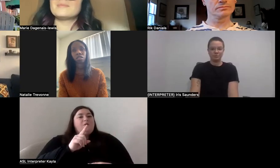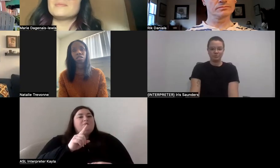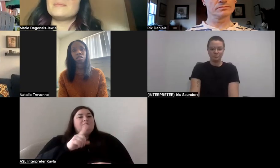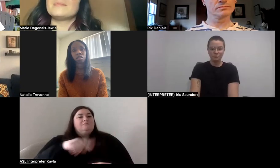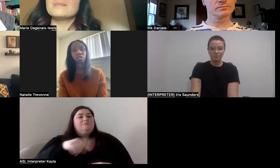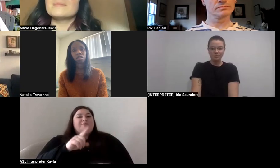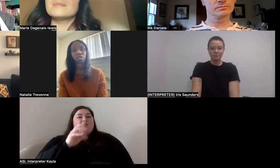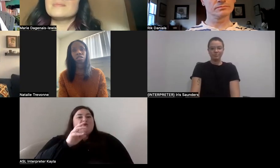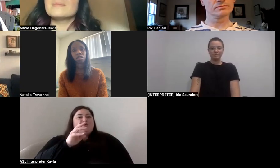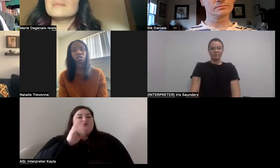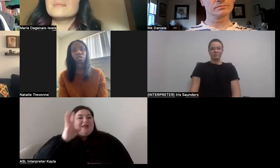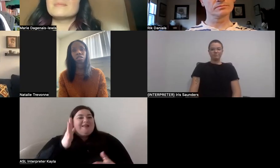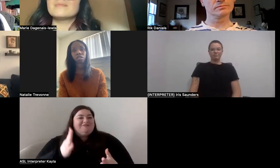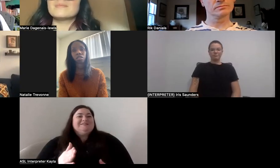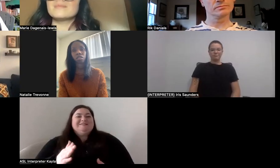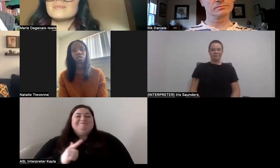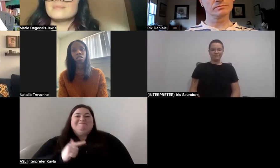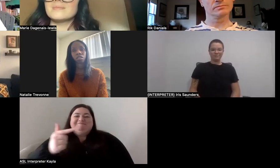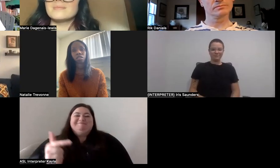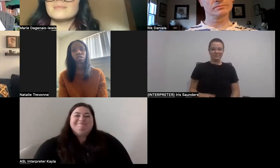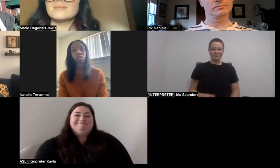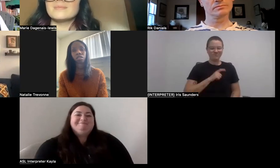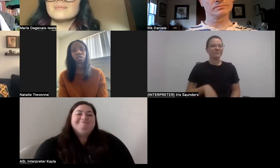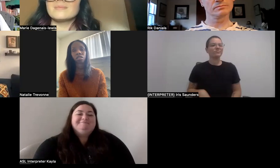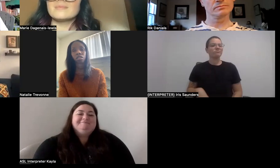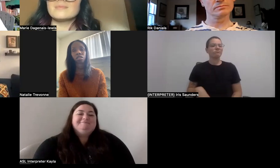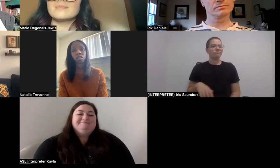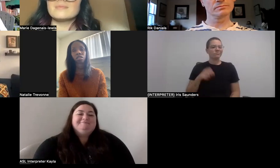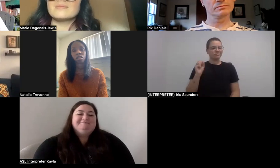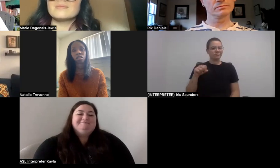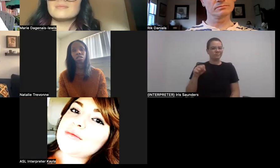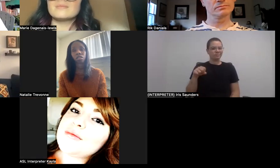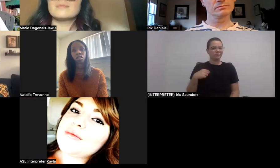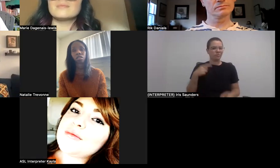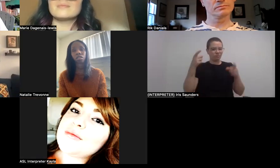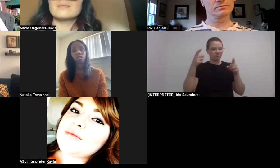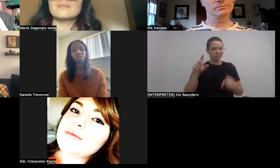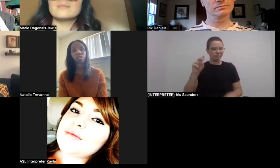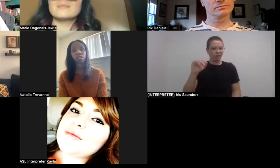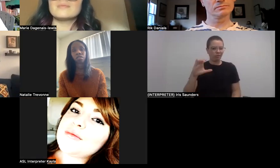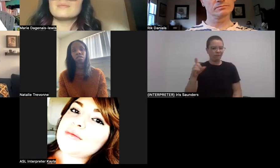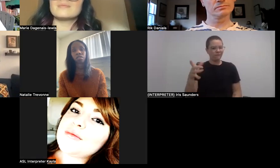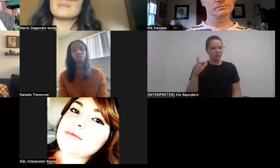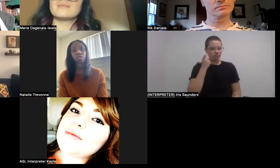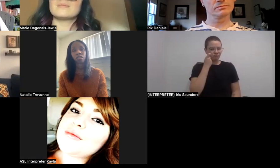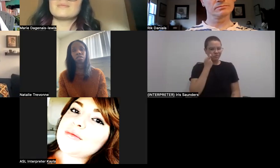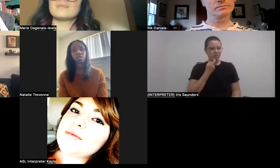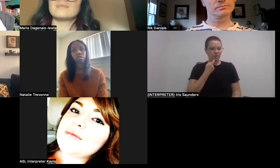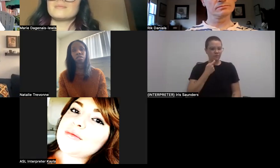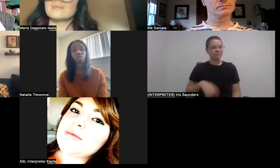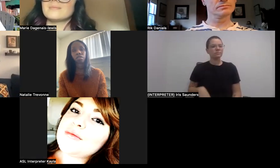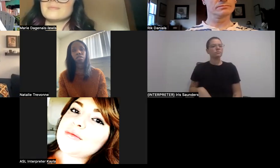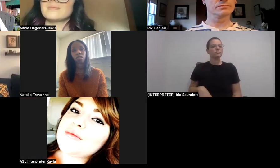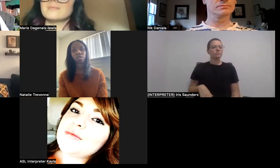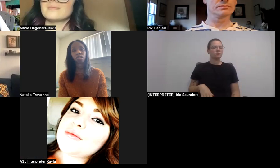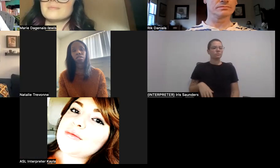Yeah, definitely would say what Nick, what Nick has said. And then also, you know, as a film